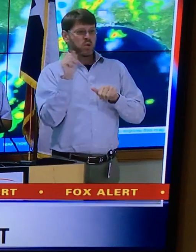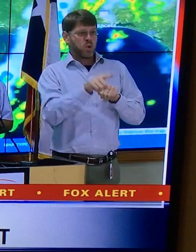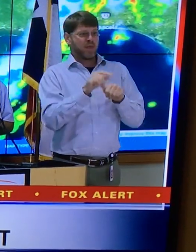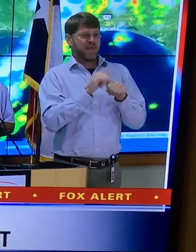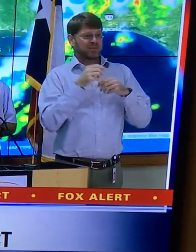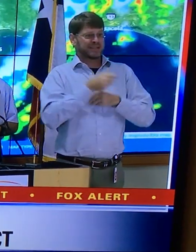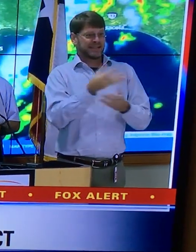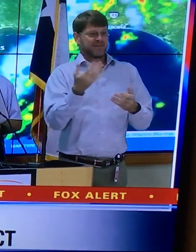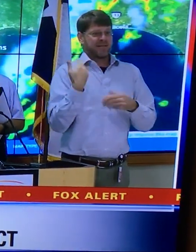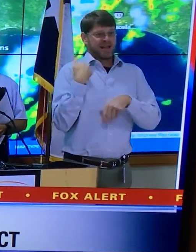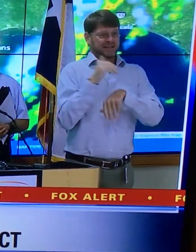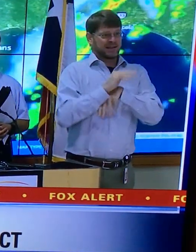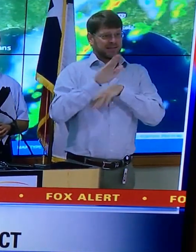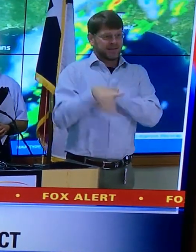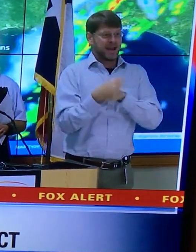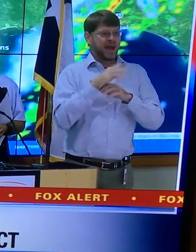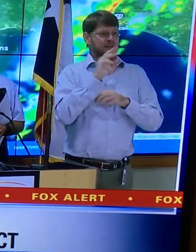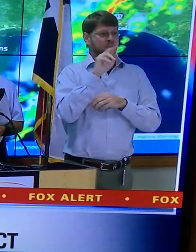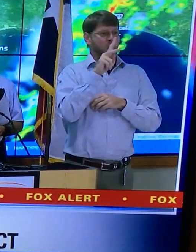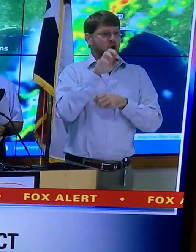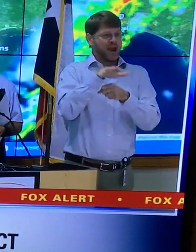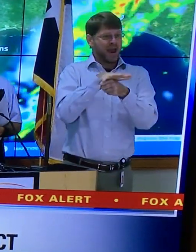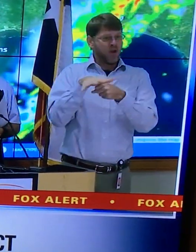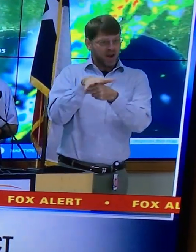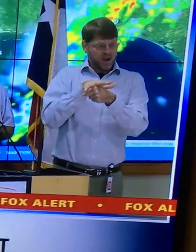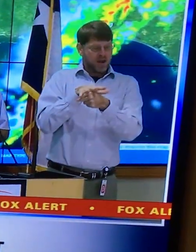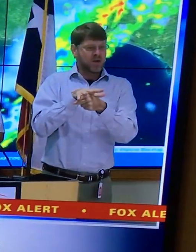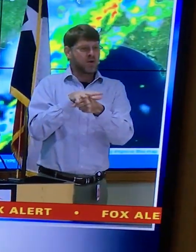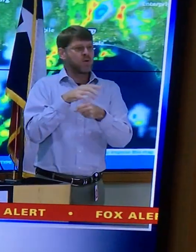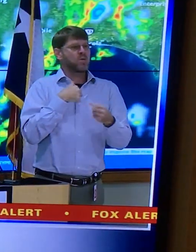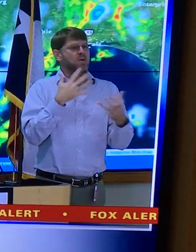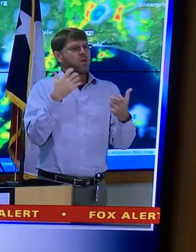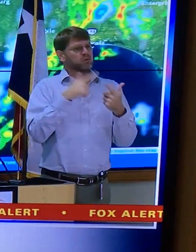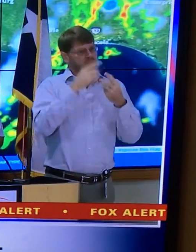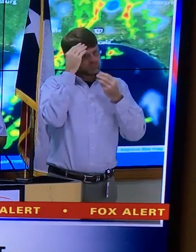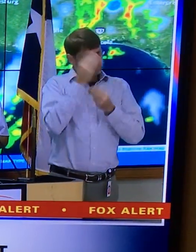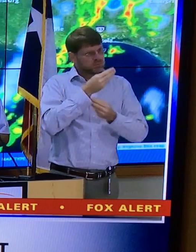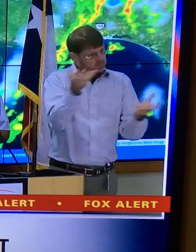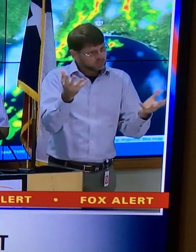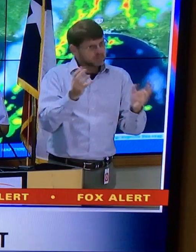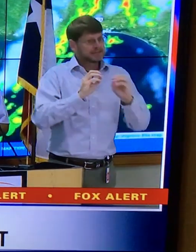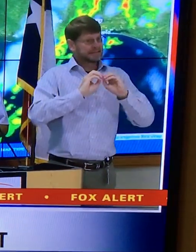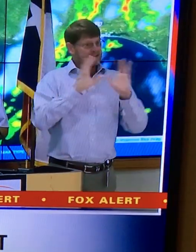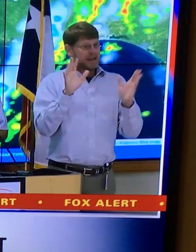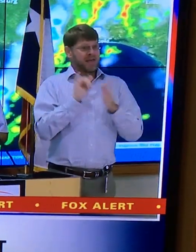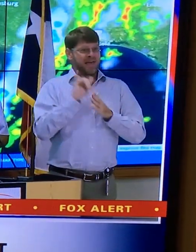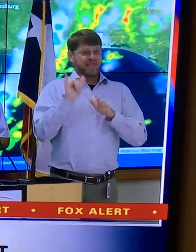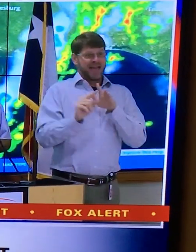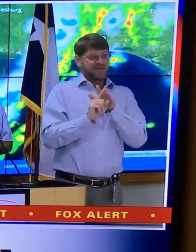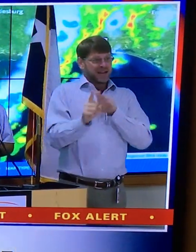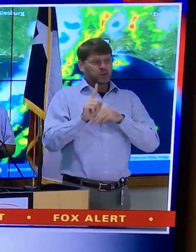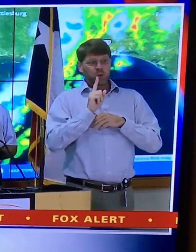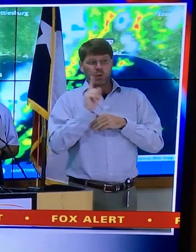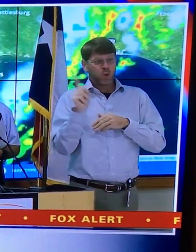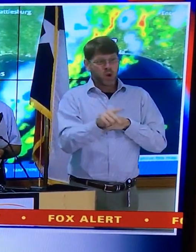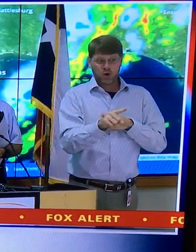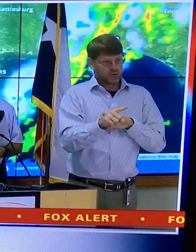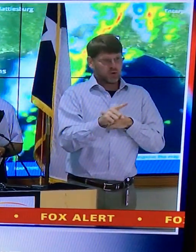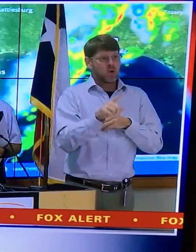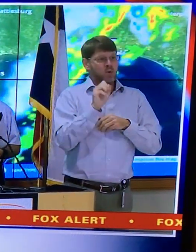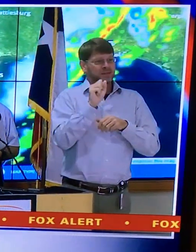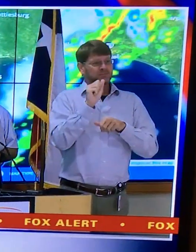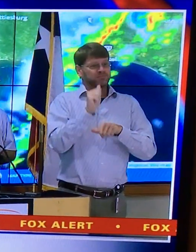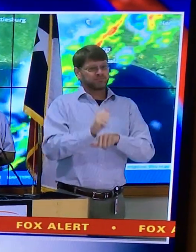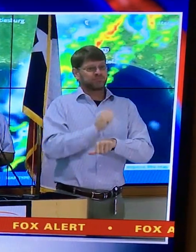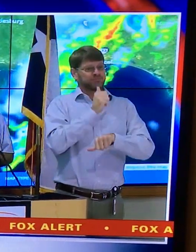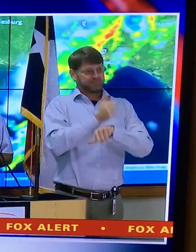It was issued overnight in Barker Reservoir. We want to be clear that this evacuation order was